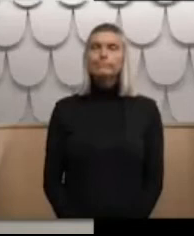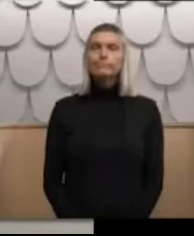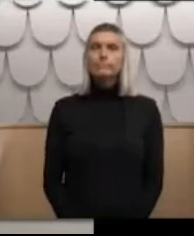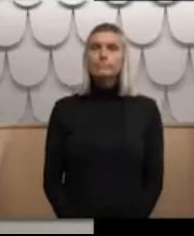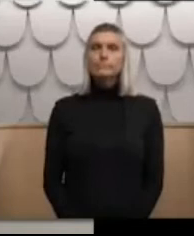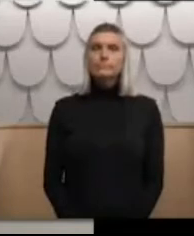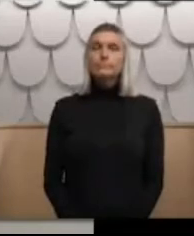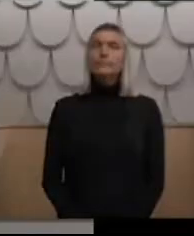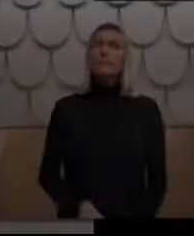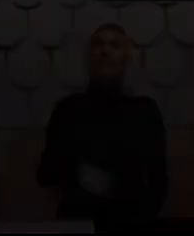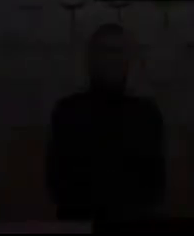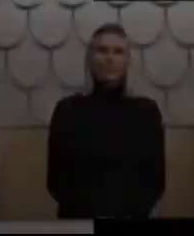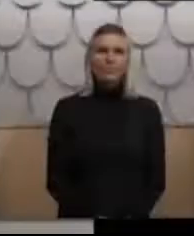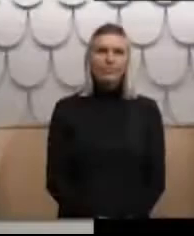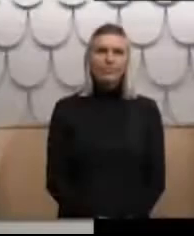Good afternoon.